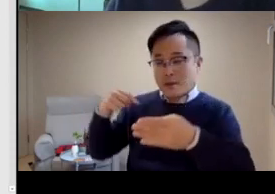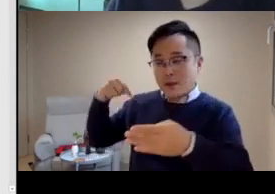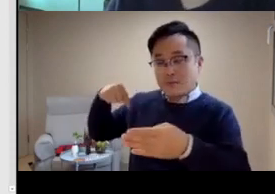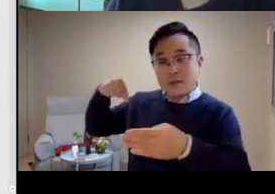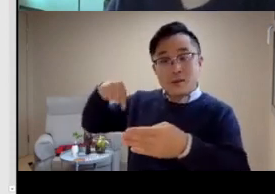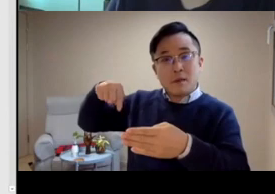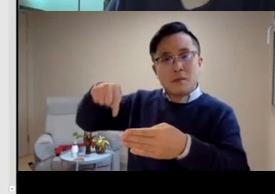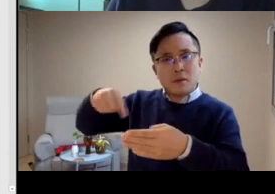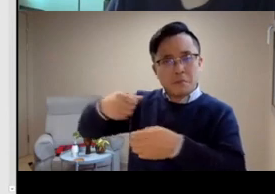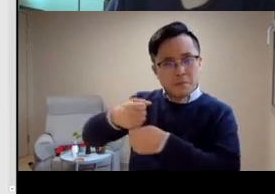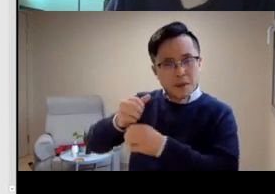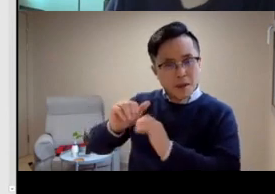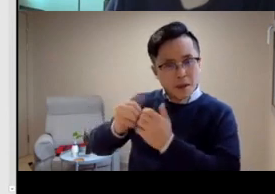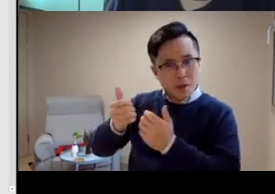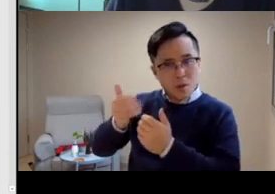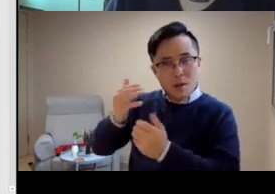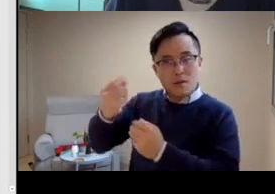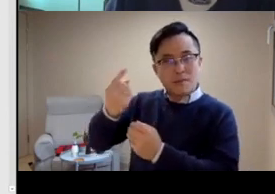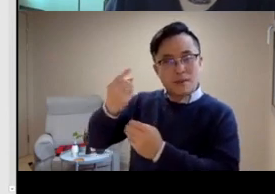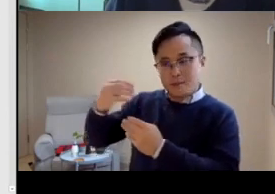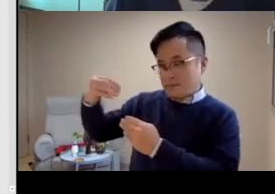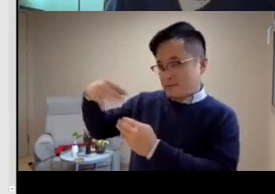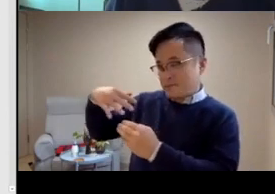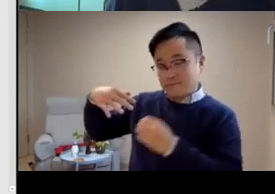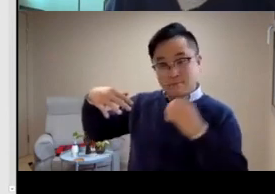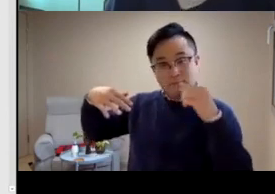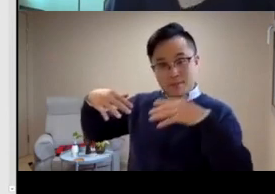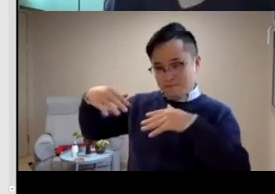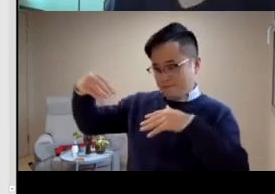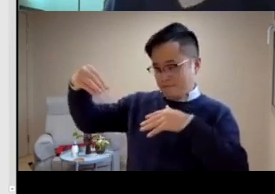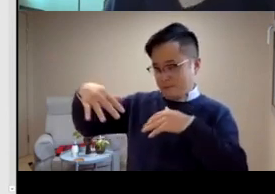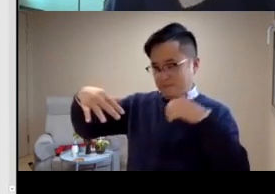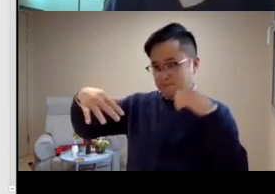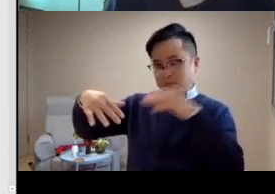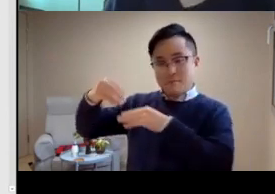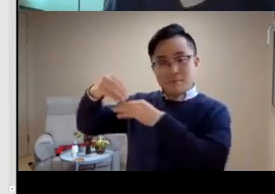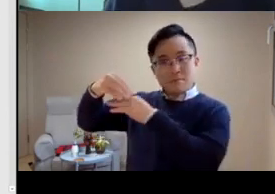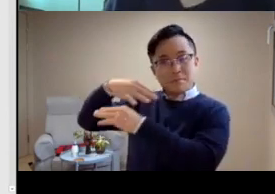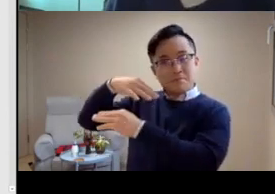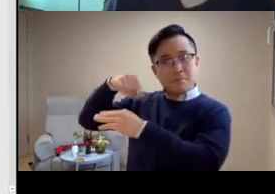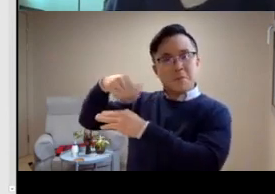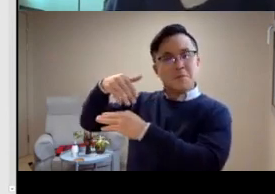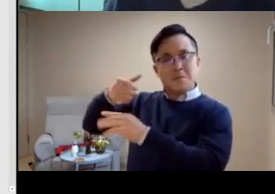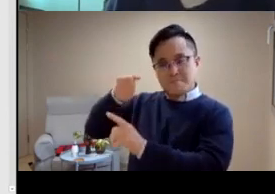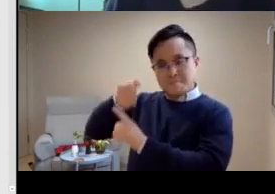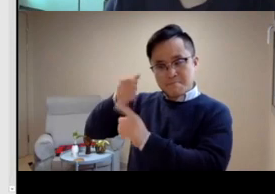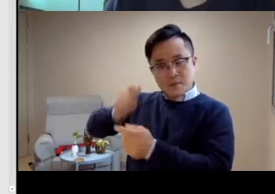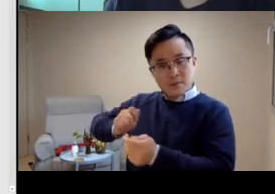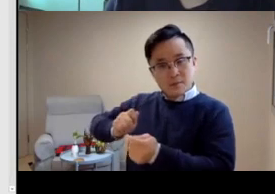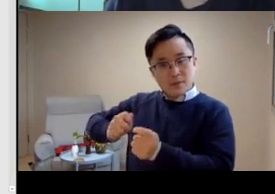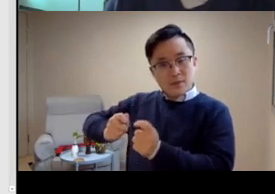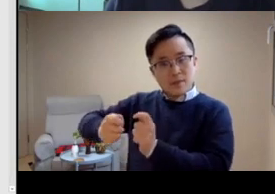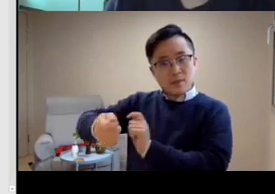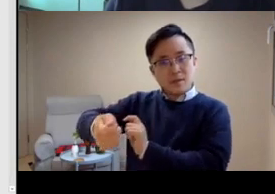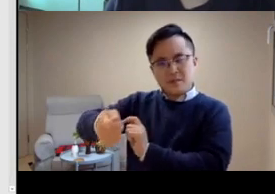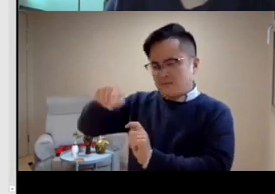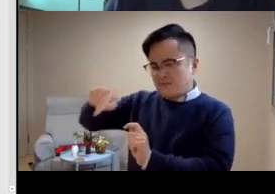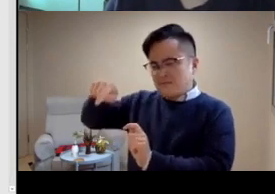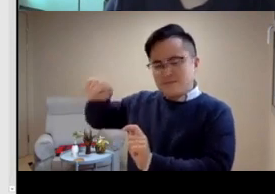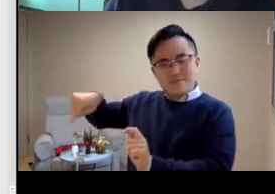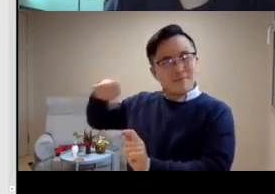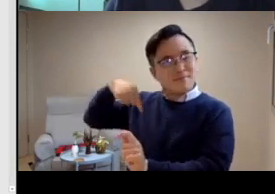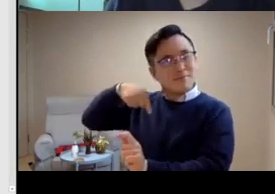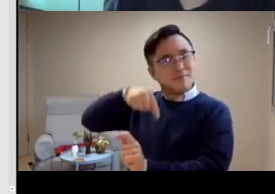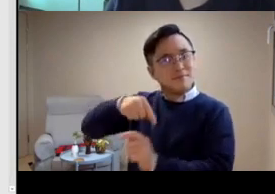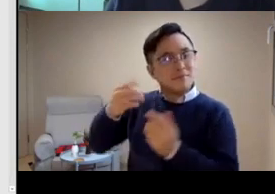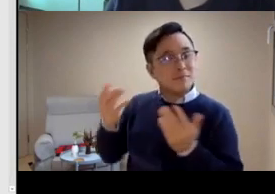of the Korean Sign Language story. We're going to talk about all of the factors that